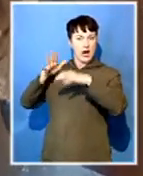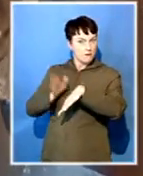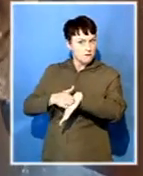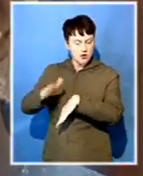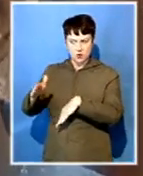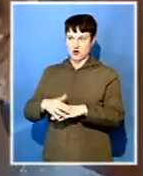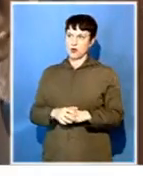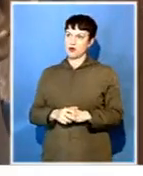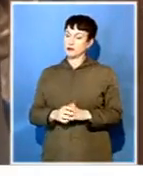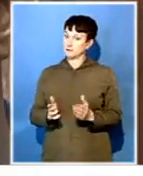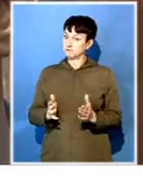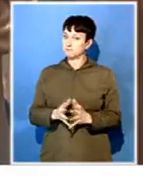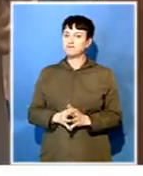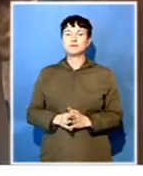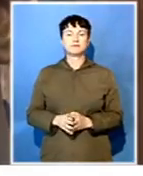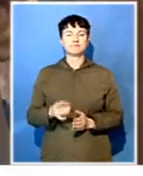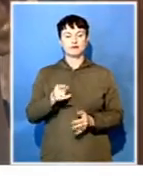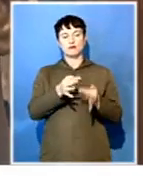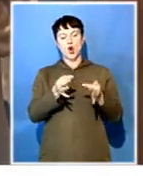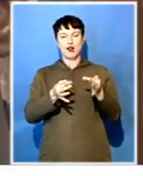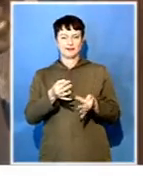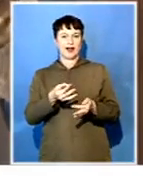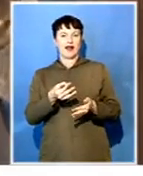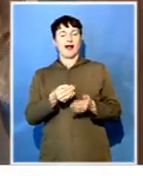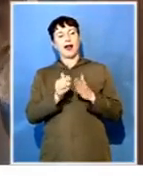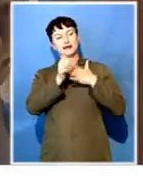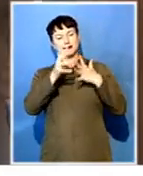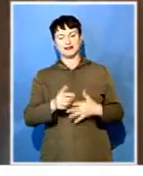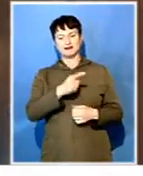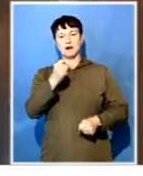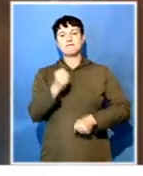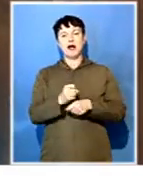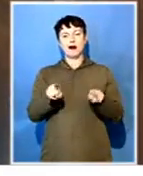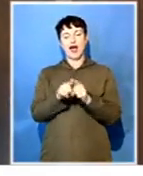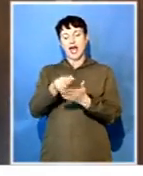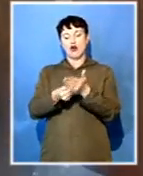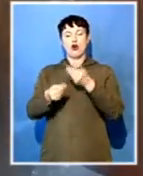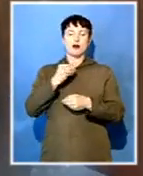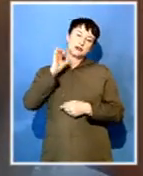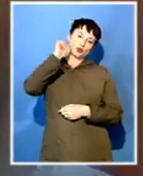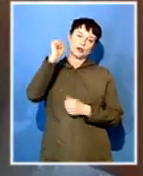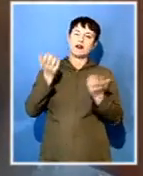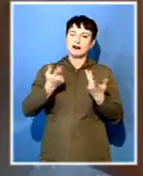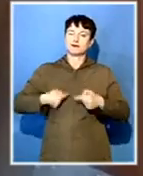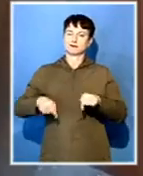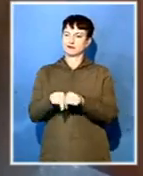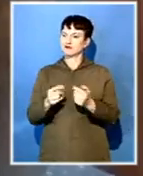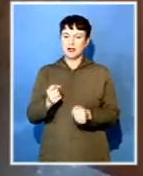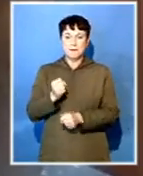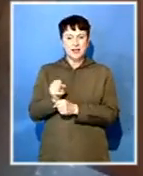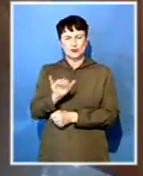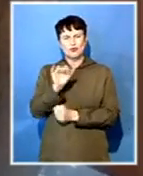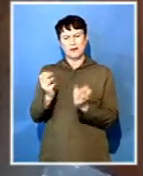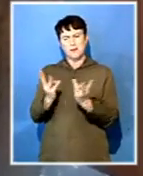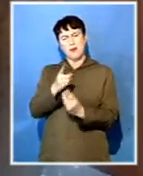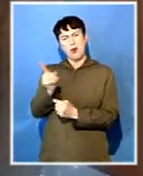political leaders who have committed economic suicide. It is leaving poor South Africans at home in a much